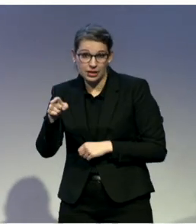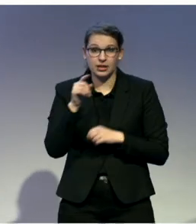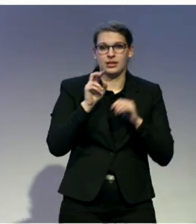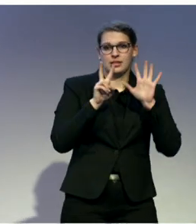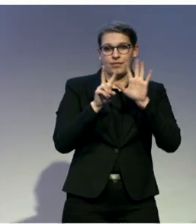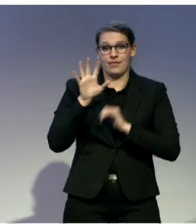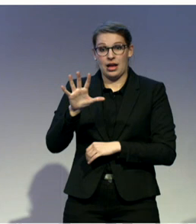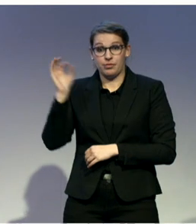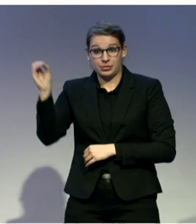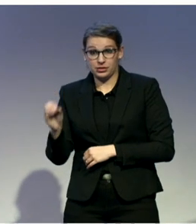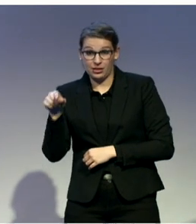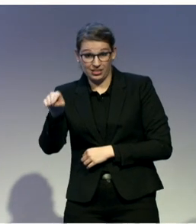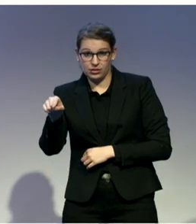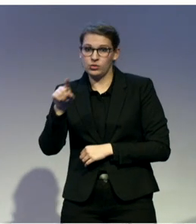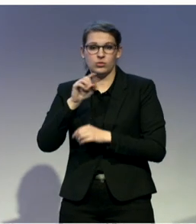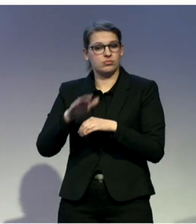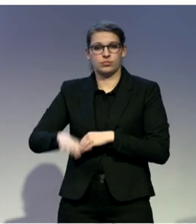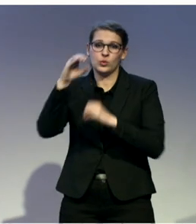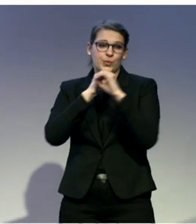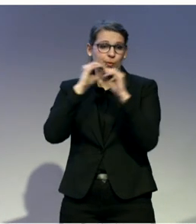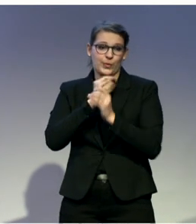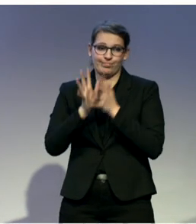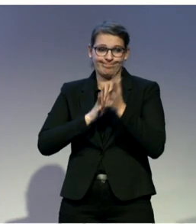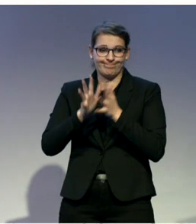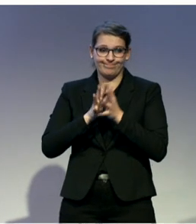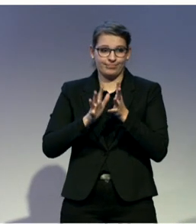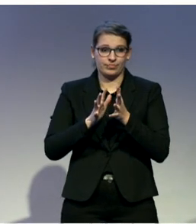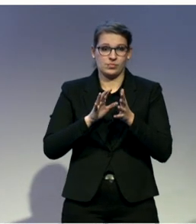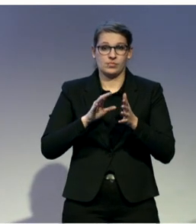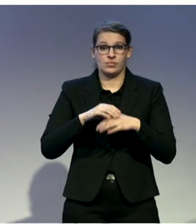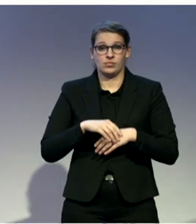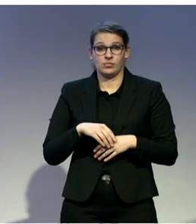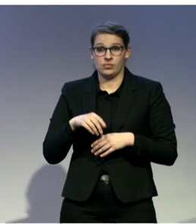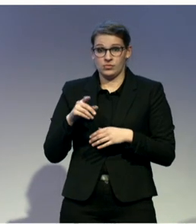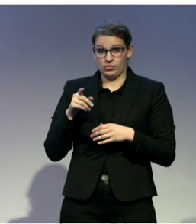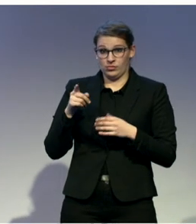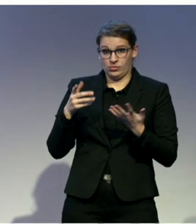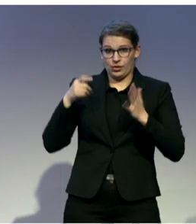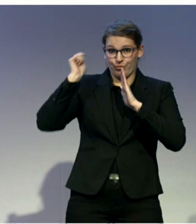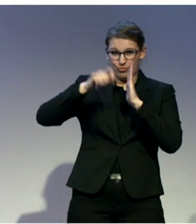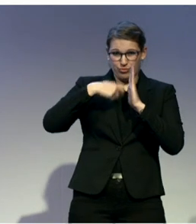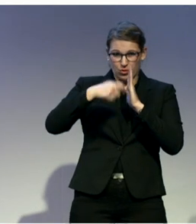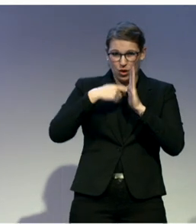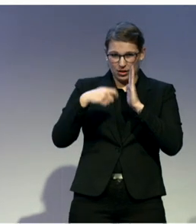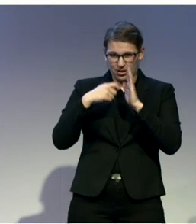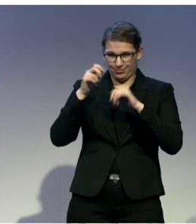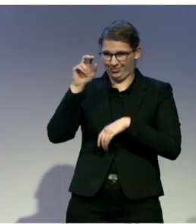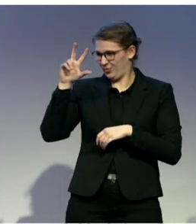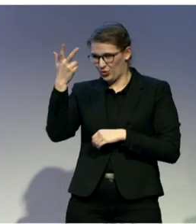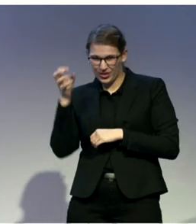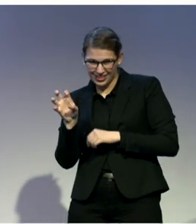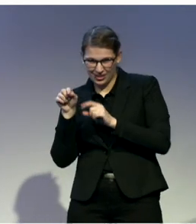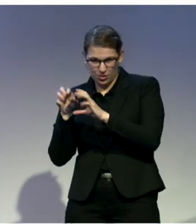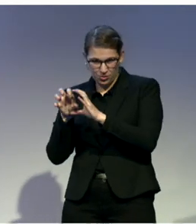again, as I said before, pay for it in sign language, there were only about 80 interpreters, professional